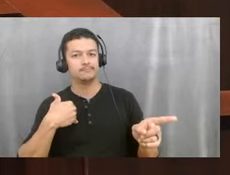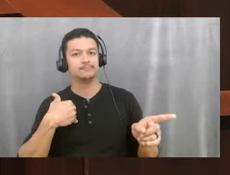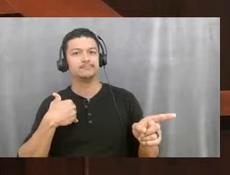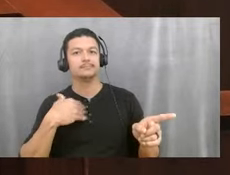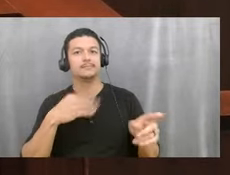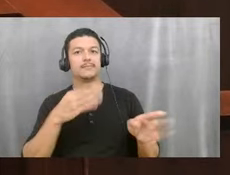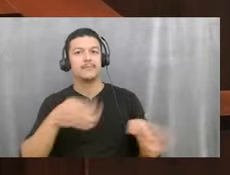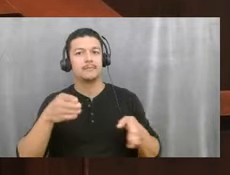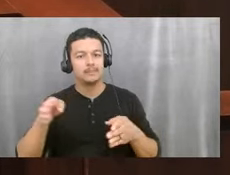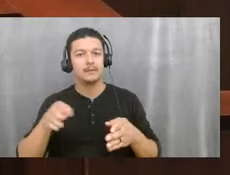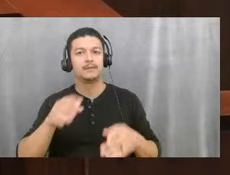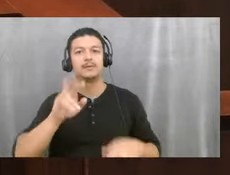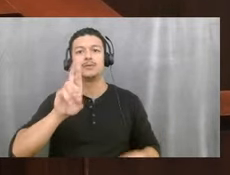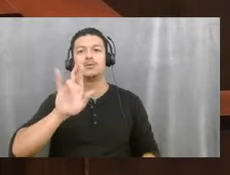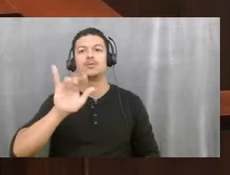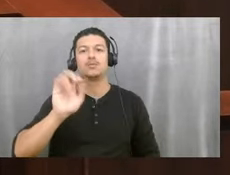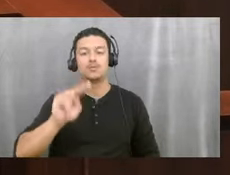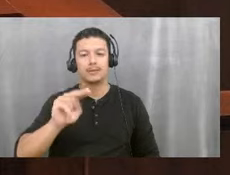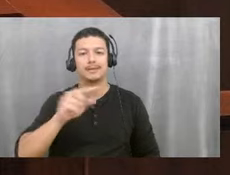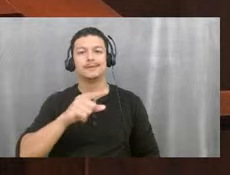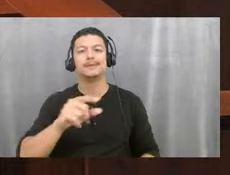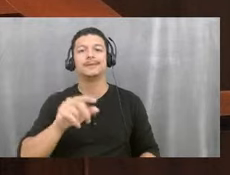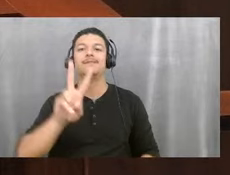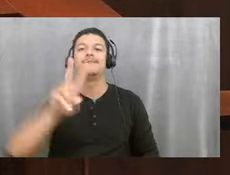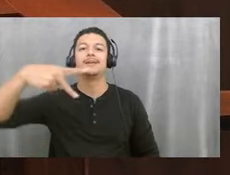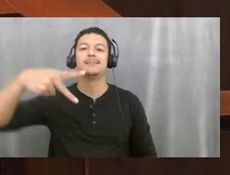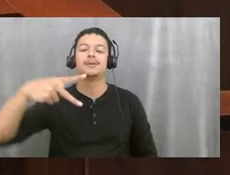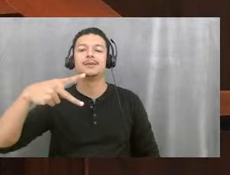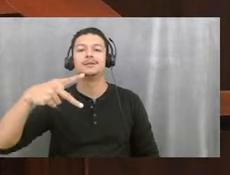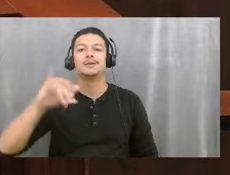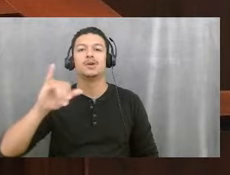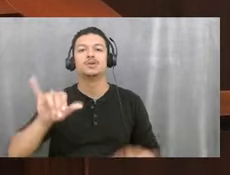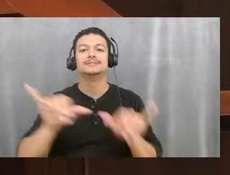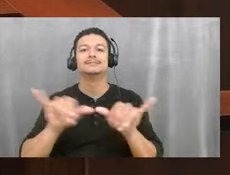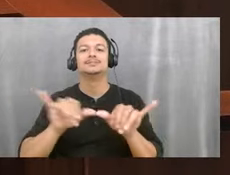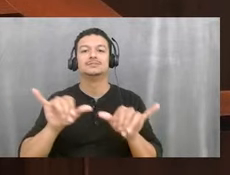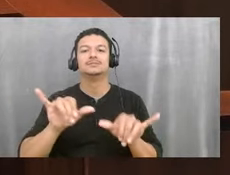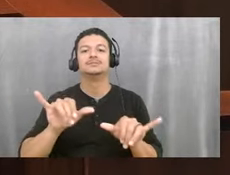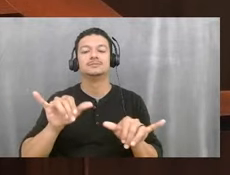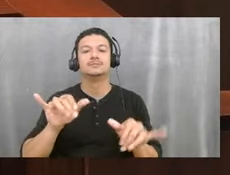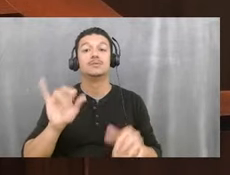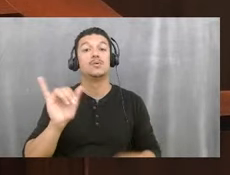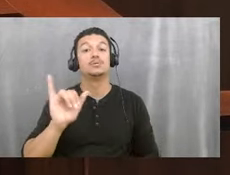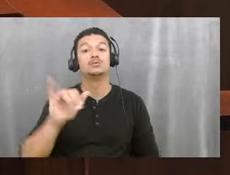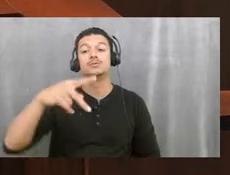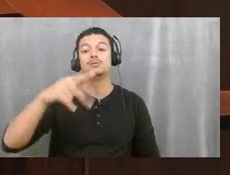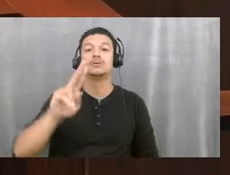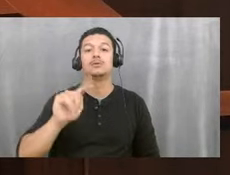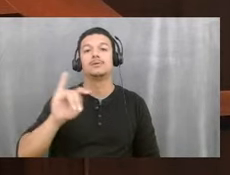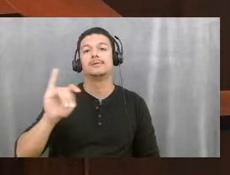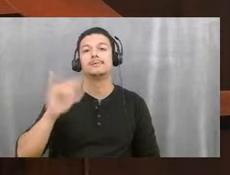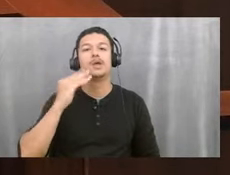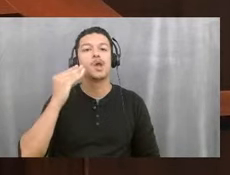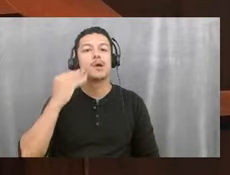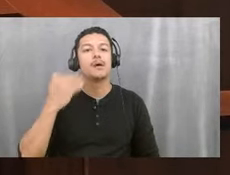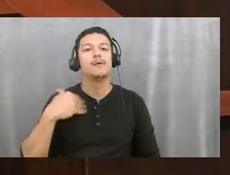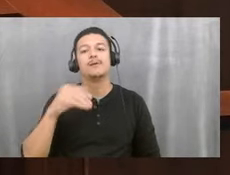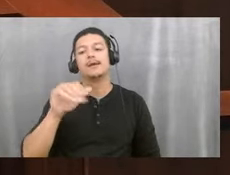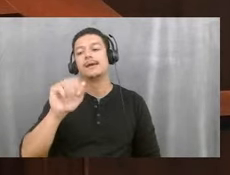President of Caulfield and Wheeler, who's the civil engineer for the project, is here. And from Pulte Homes, we have Amé Carlson,